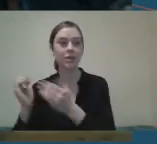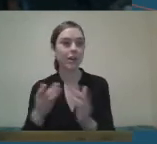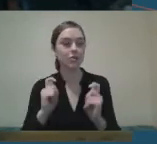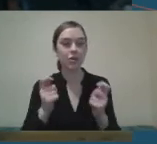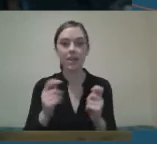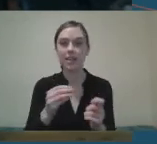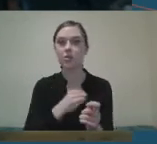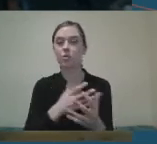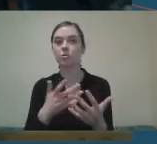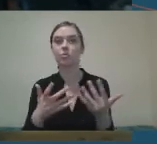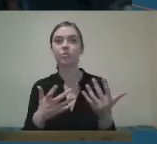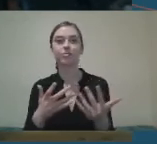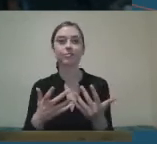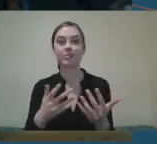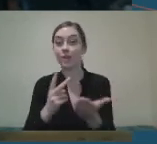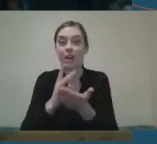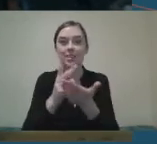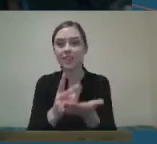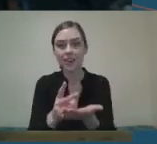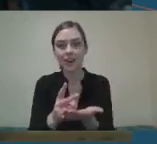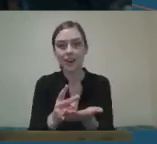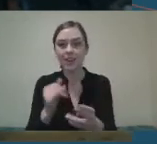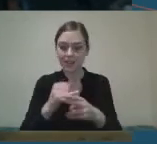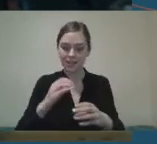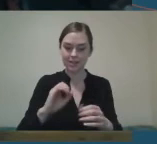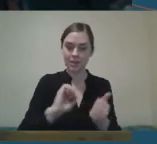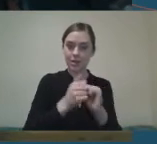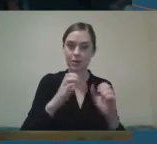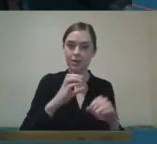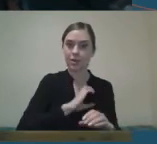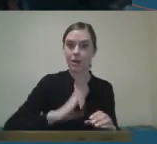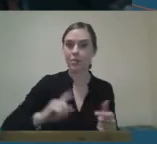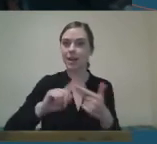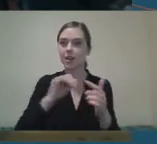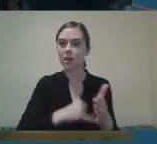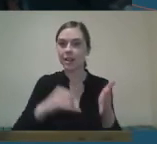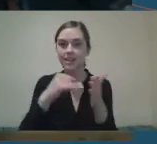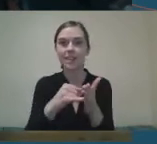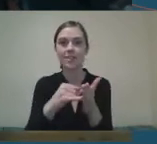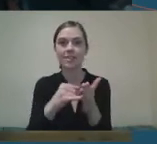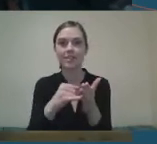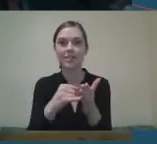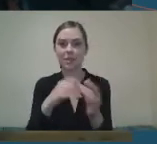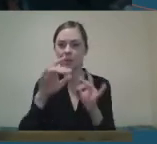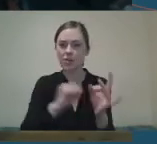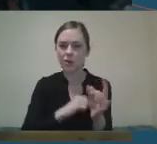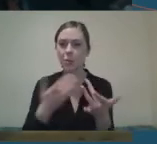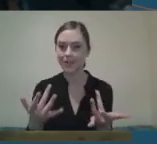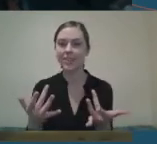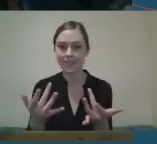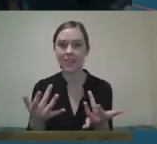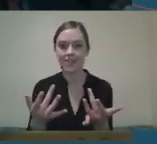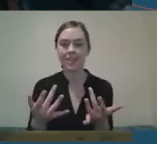volunteers in sports clubs and organizations to ensure that or to enable